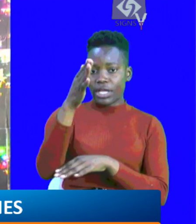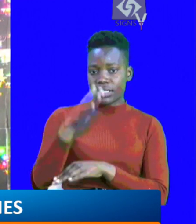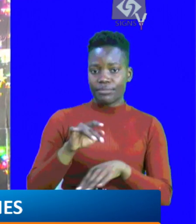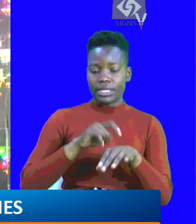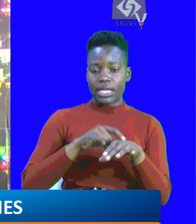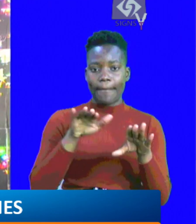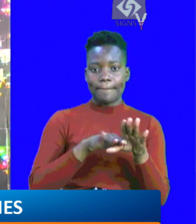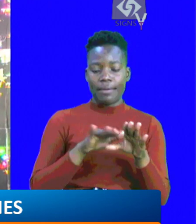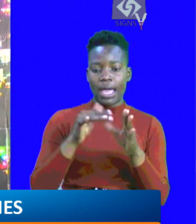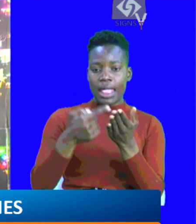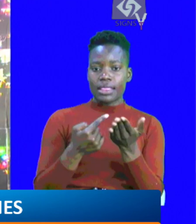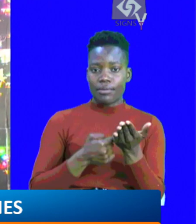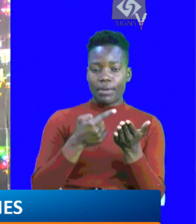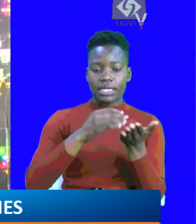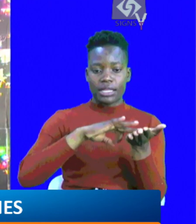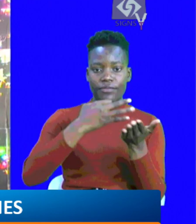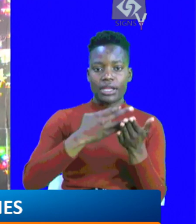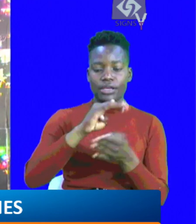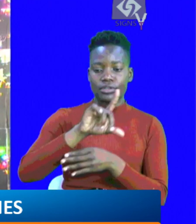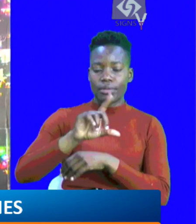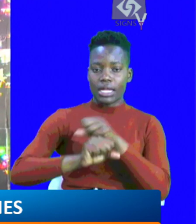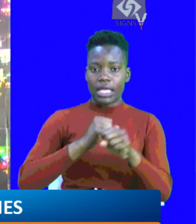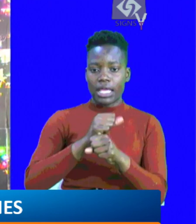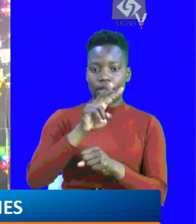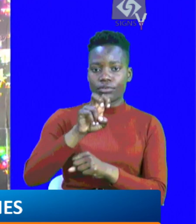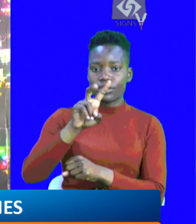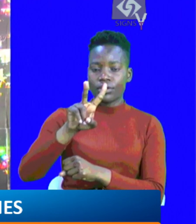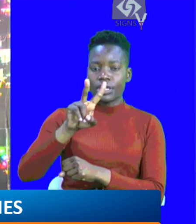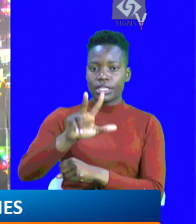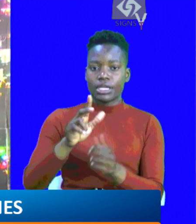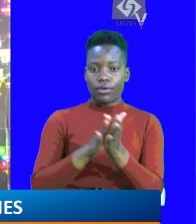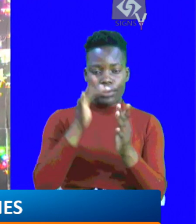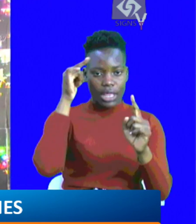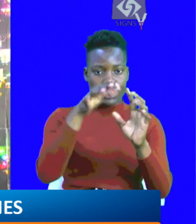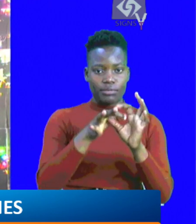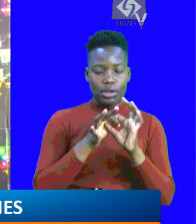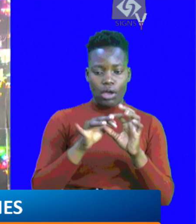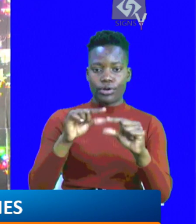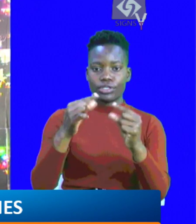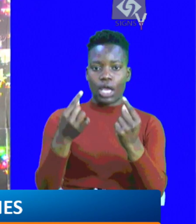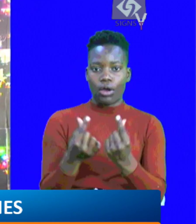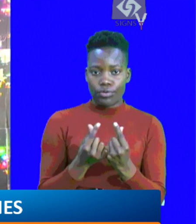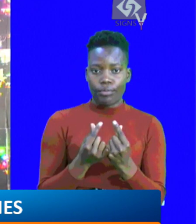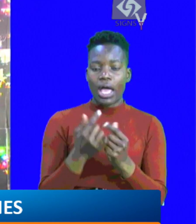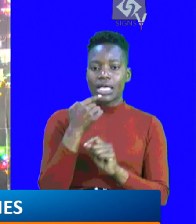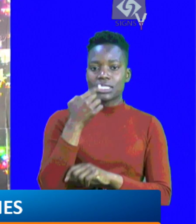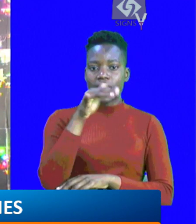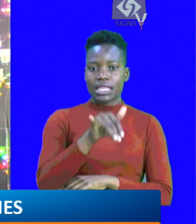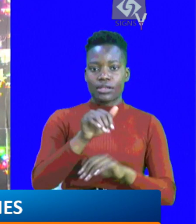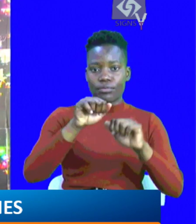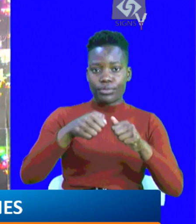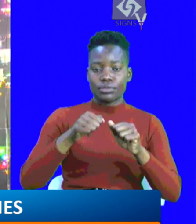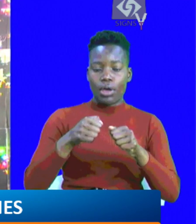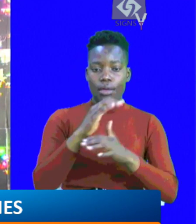Now a showdown looms in the National Assembly as members debate the finance bill 2023 with Azimula